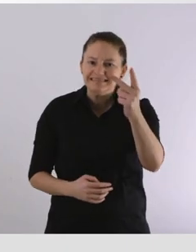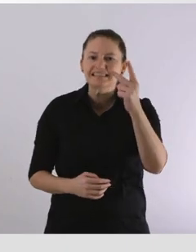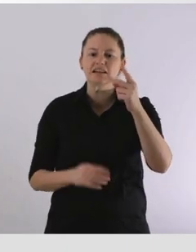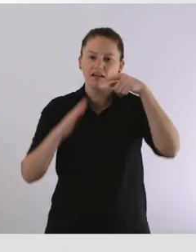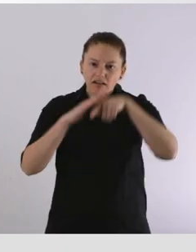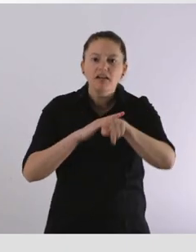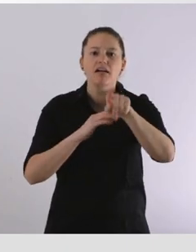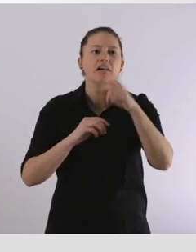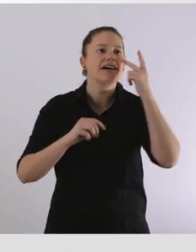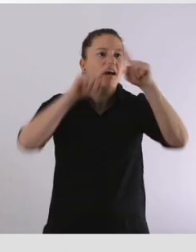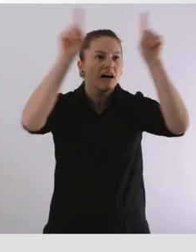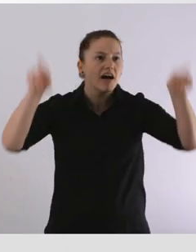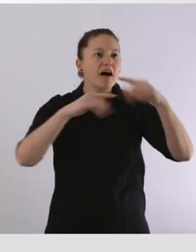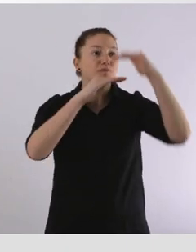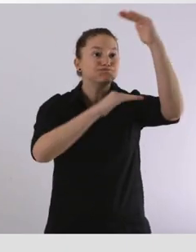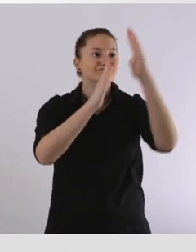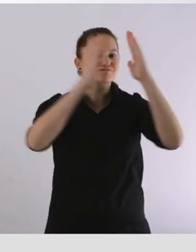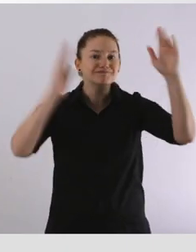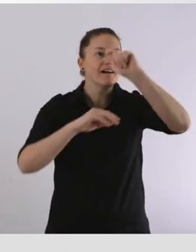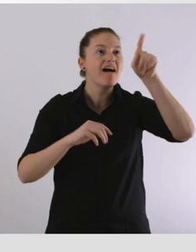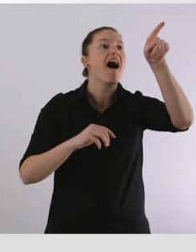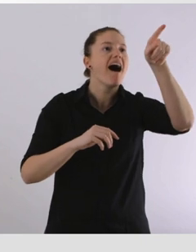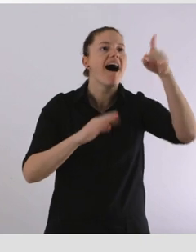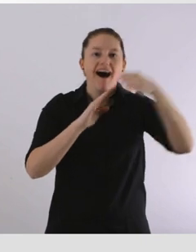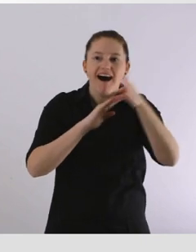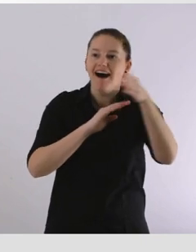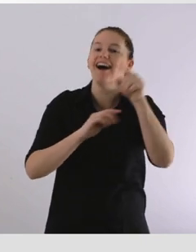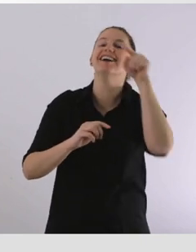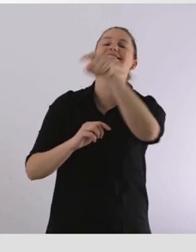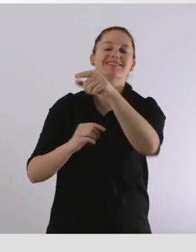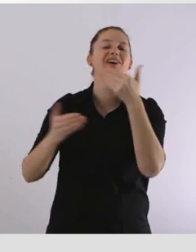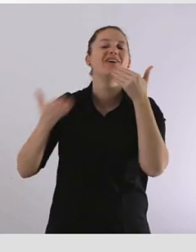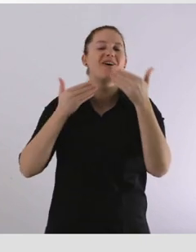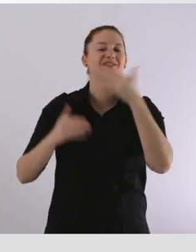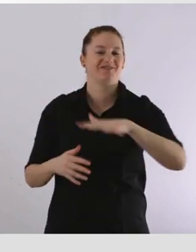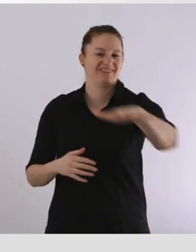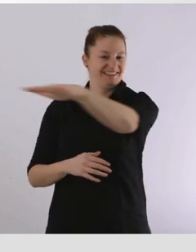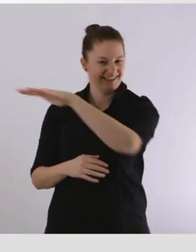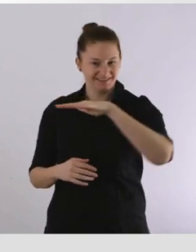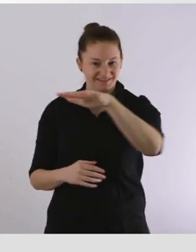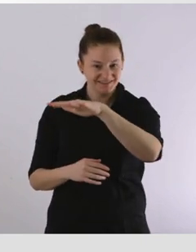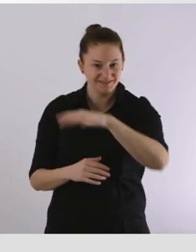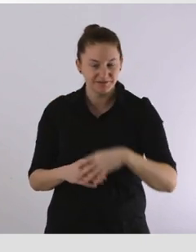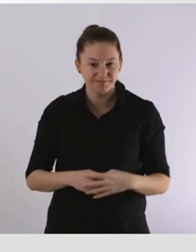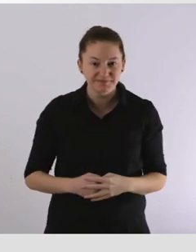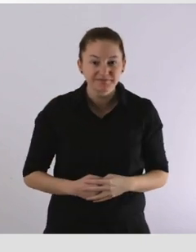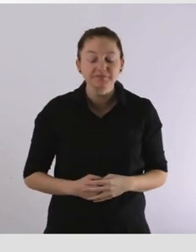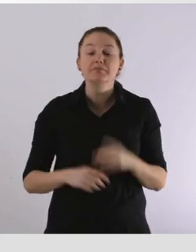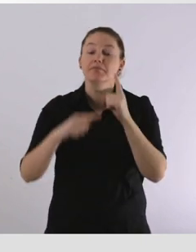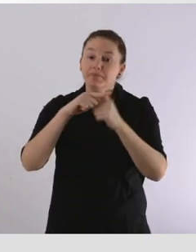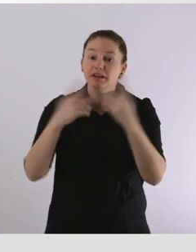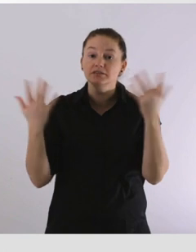Signs to navigate the conference venue are printed in large print. Floor plans indicate the location of the conference rooms,